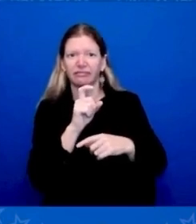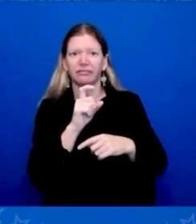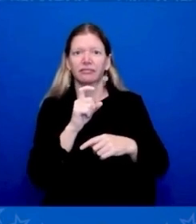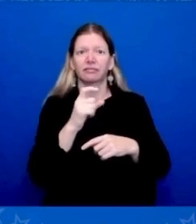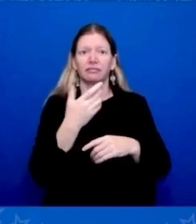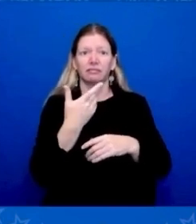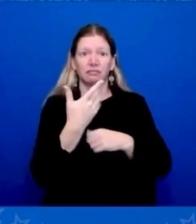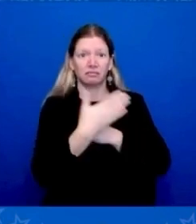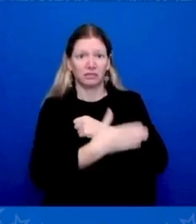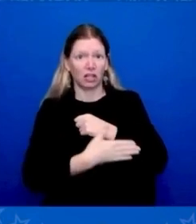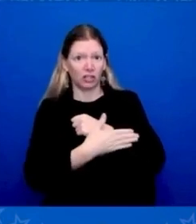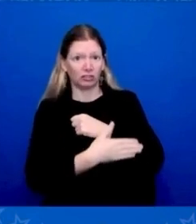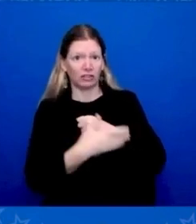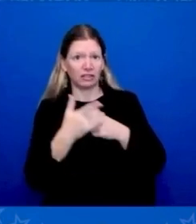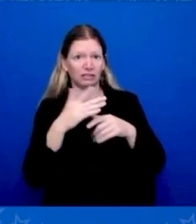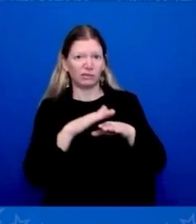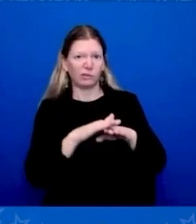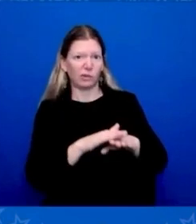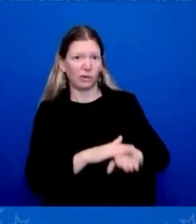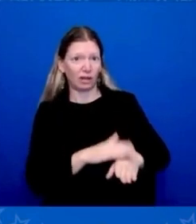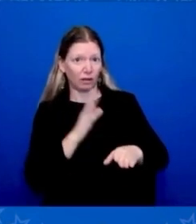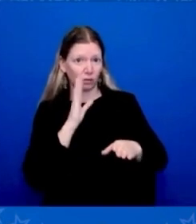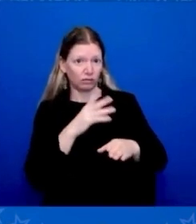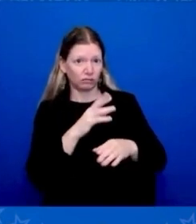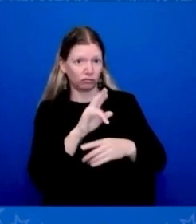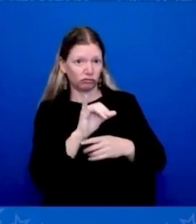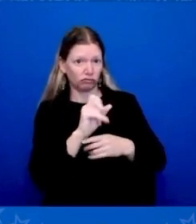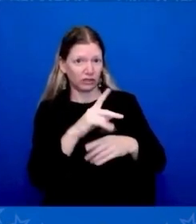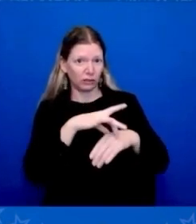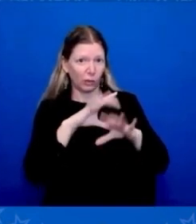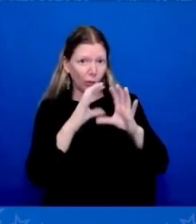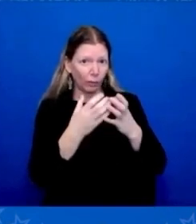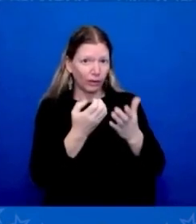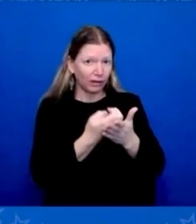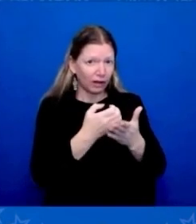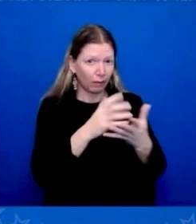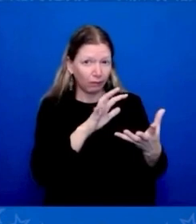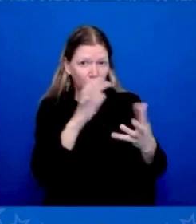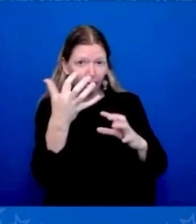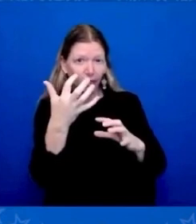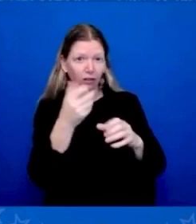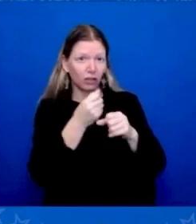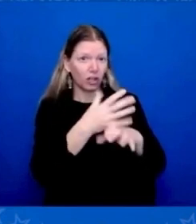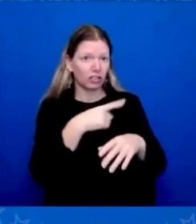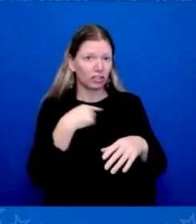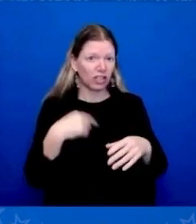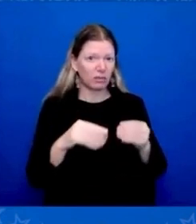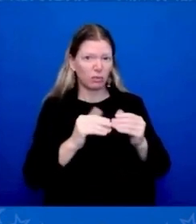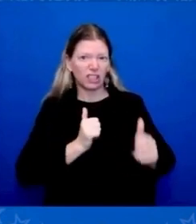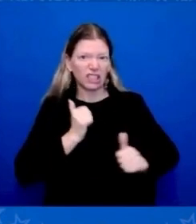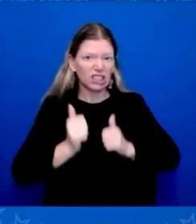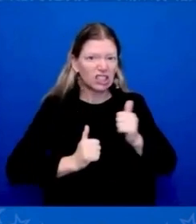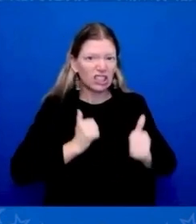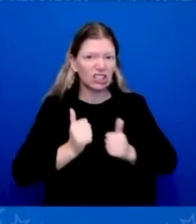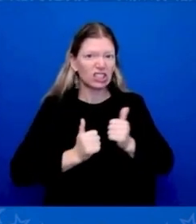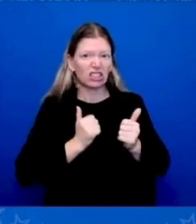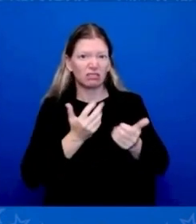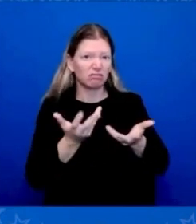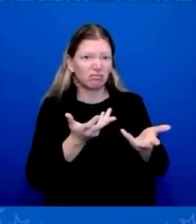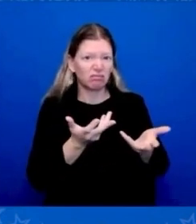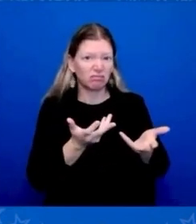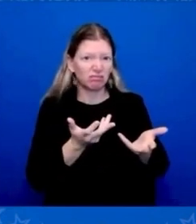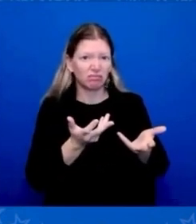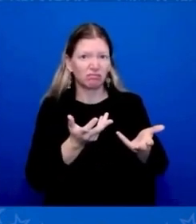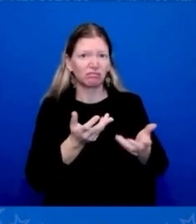the first part of your question again, because this fan is going on slowly behind me. No worries. Do you believe the country's slowdown and